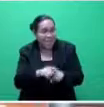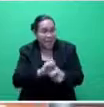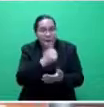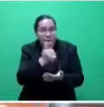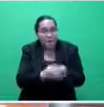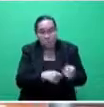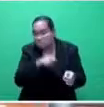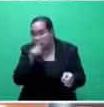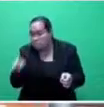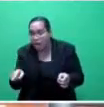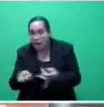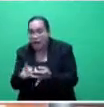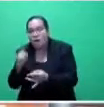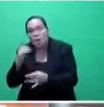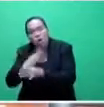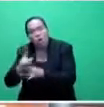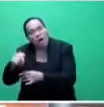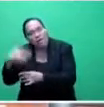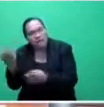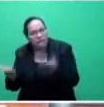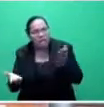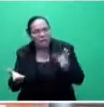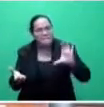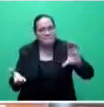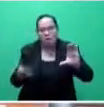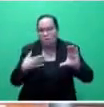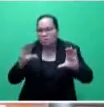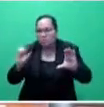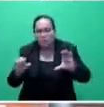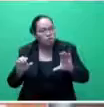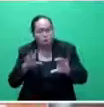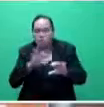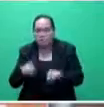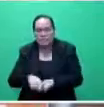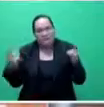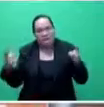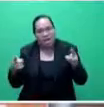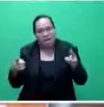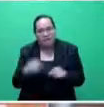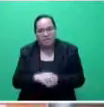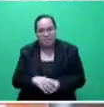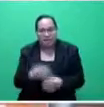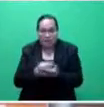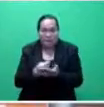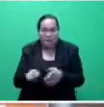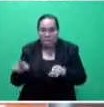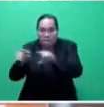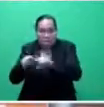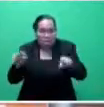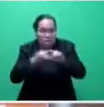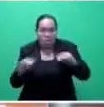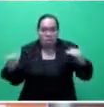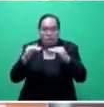benefit as the person who's working only one day? Obviously not. So we need to work out the mechanism. These things aren't